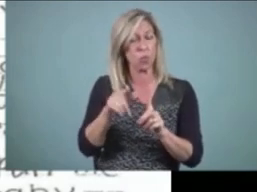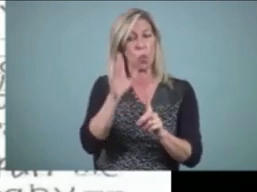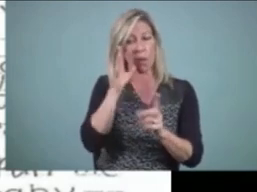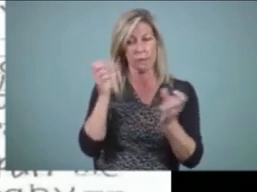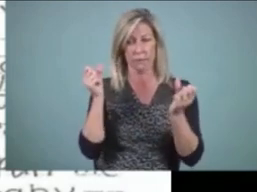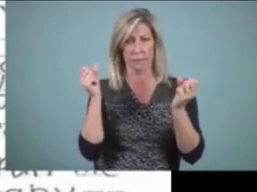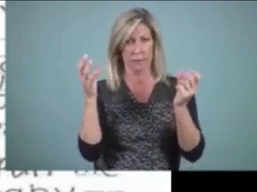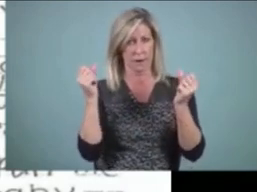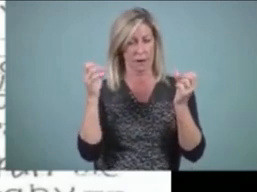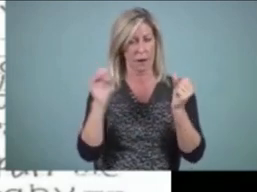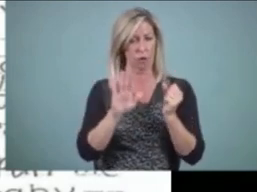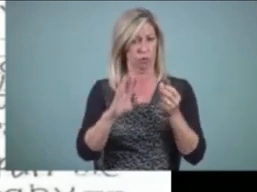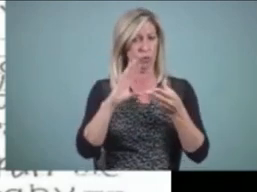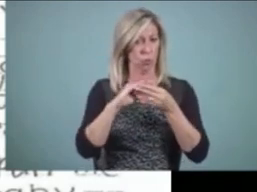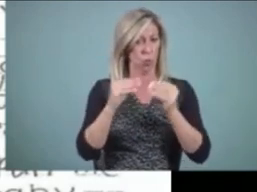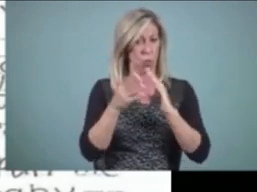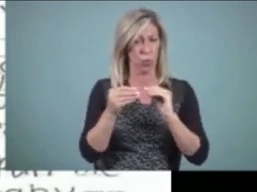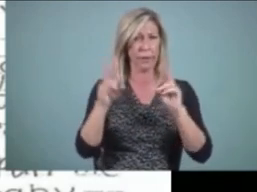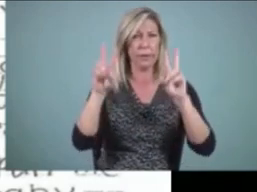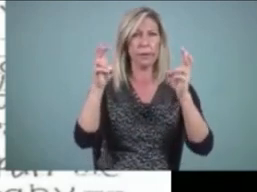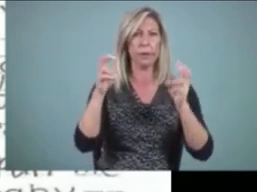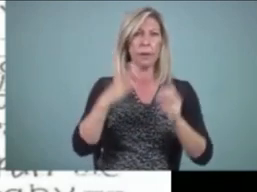The story is called My Bad Baby.